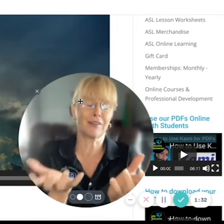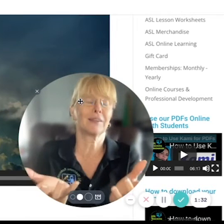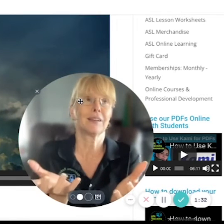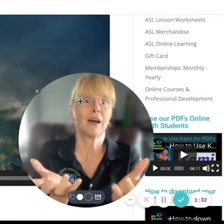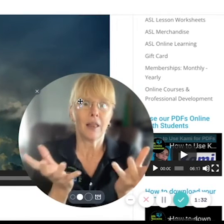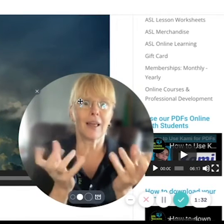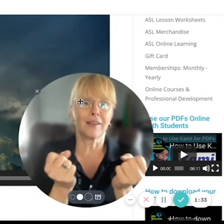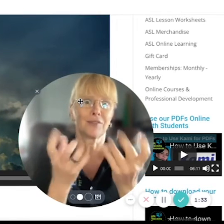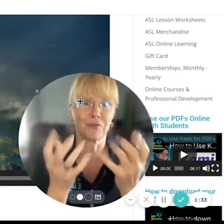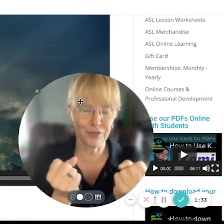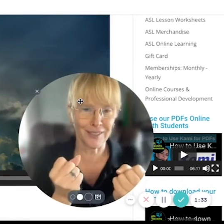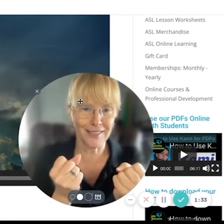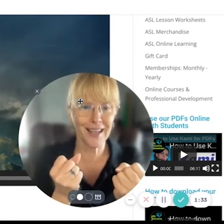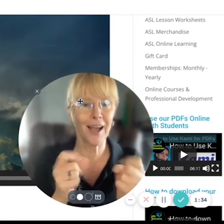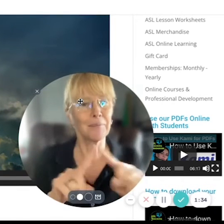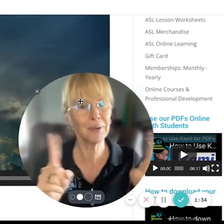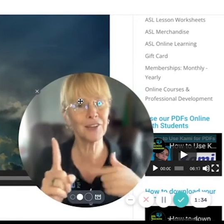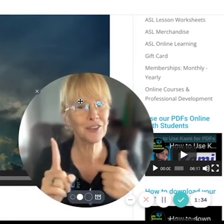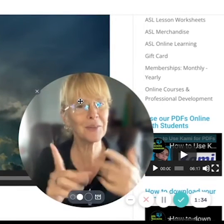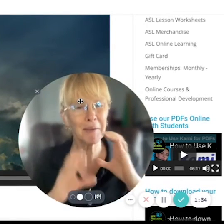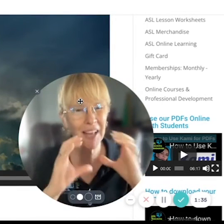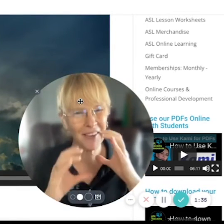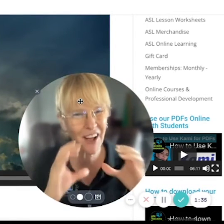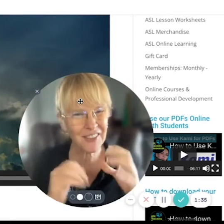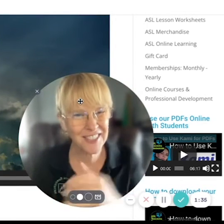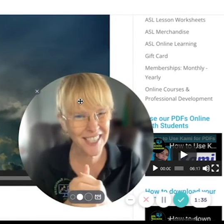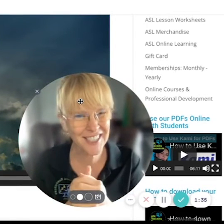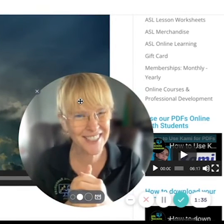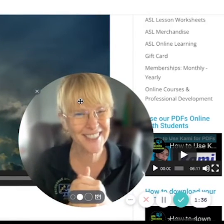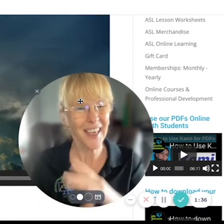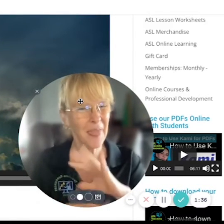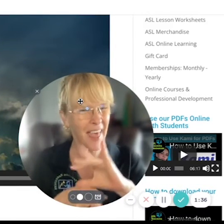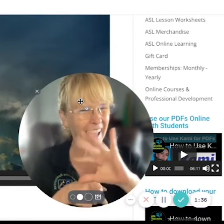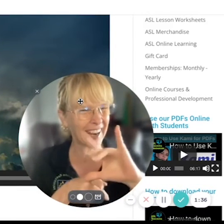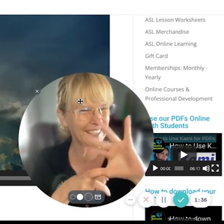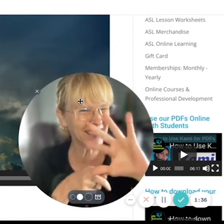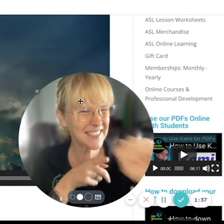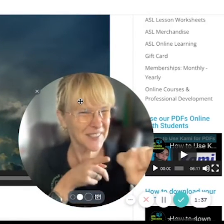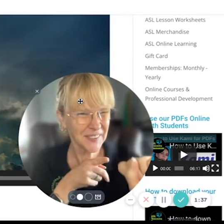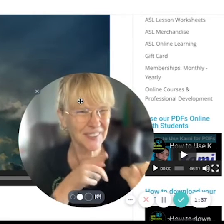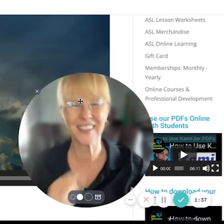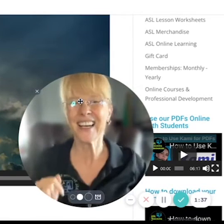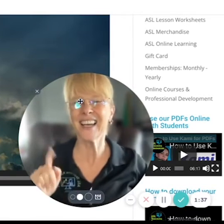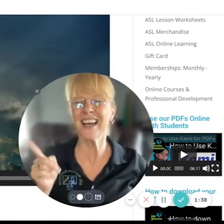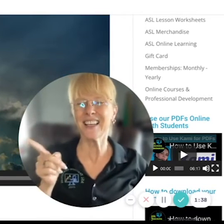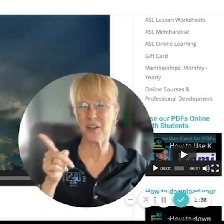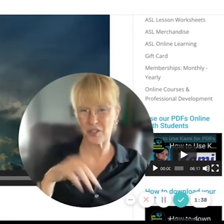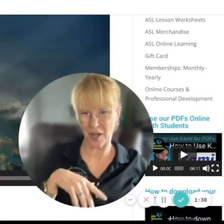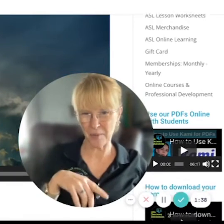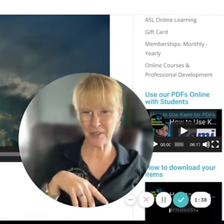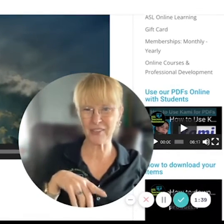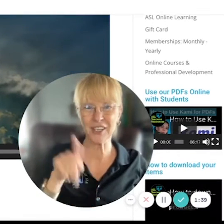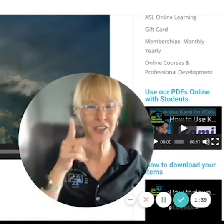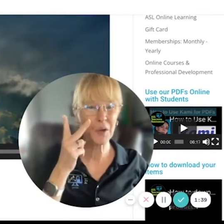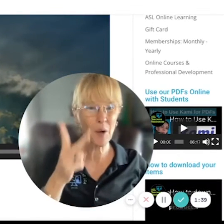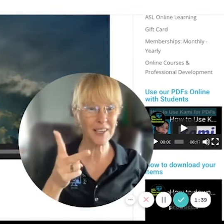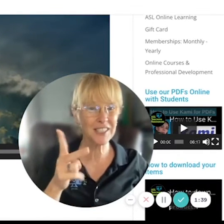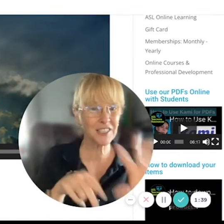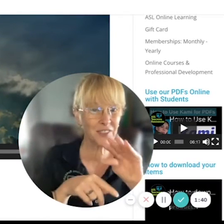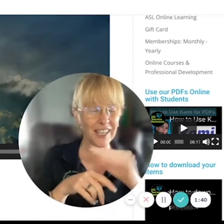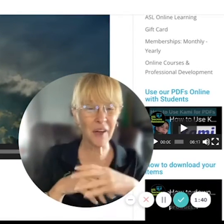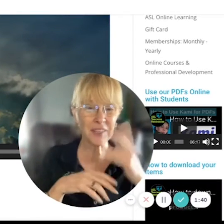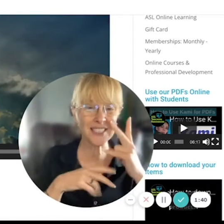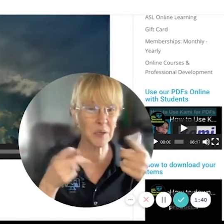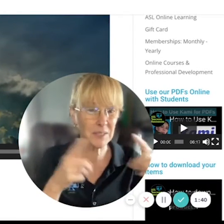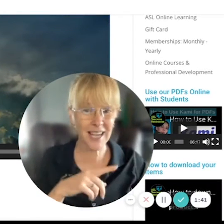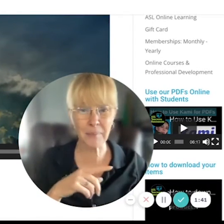have a like really sign but you're going to be able to have conversations that is cool come on over here you can watch